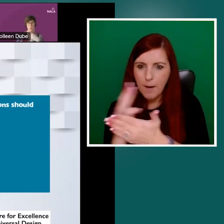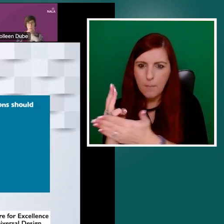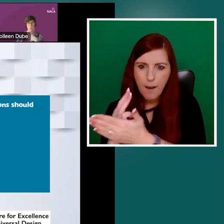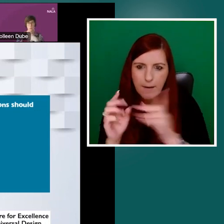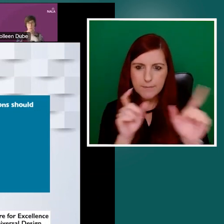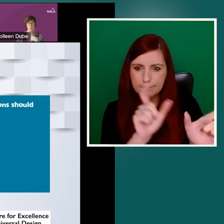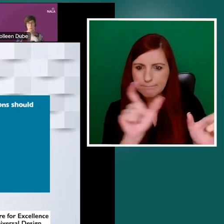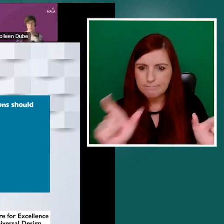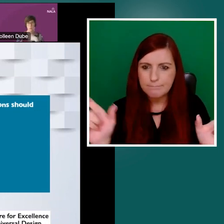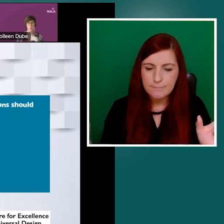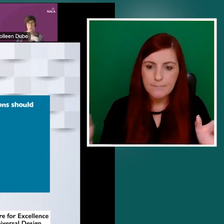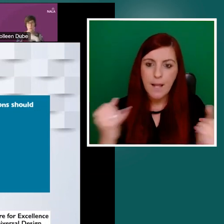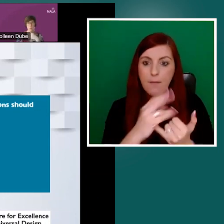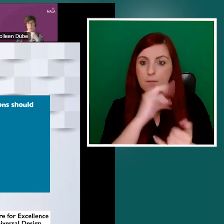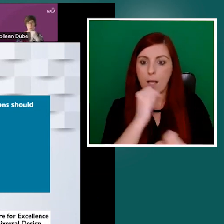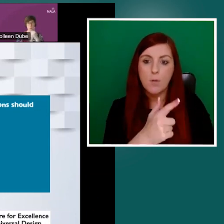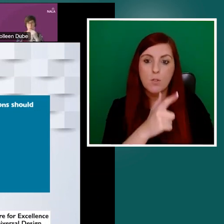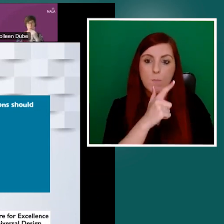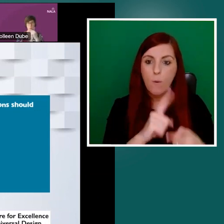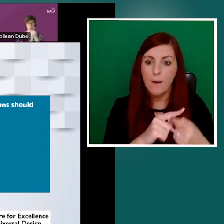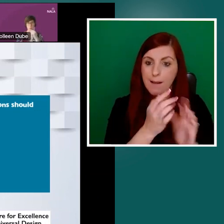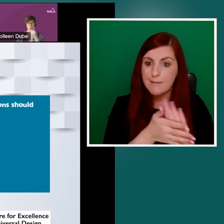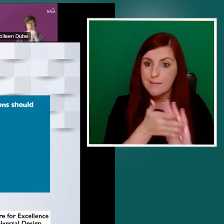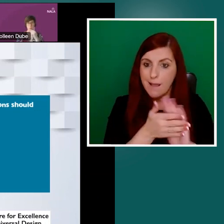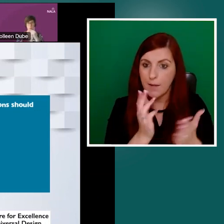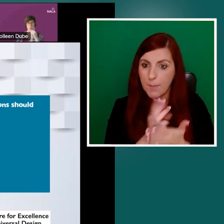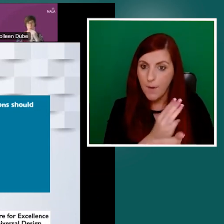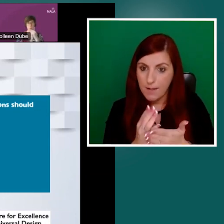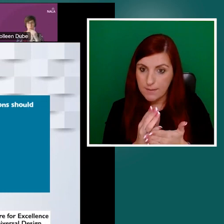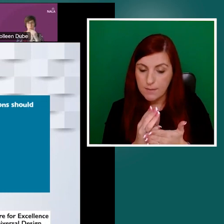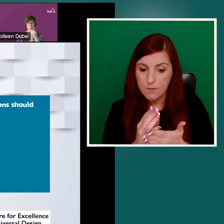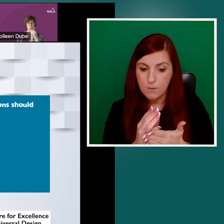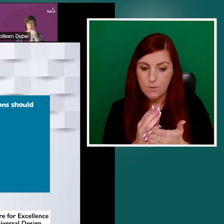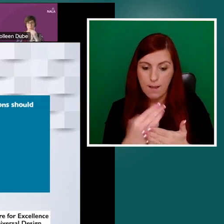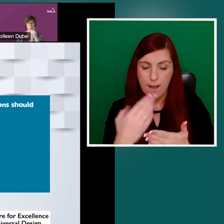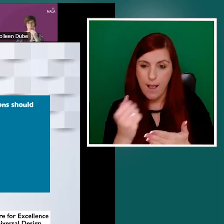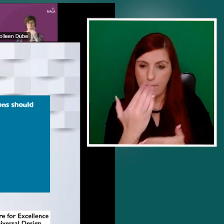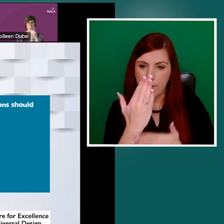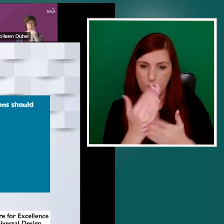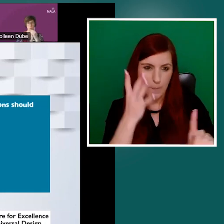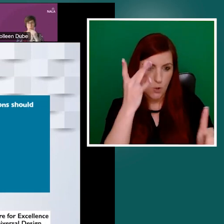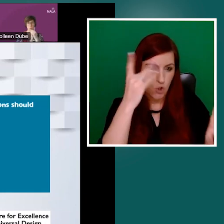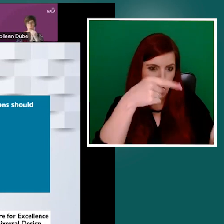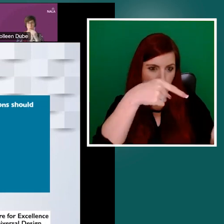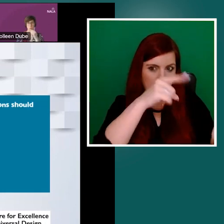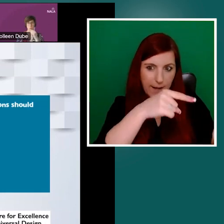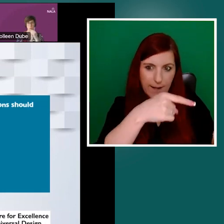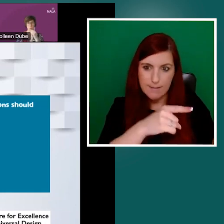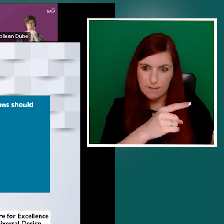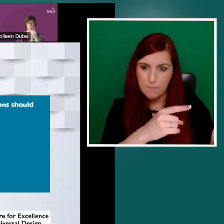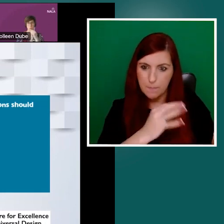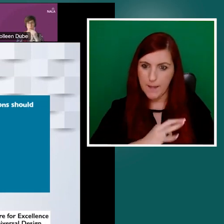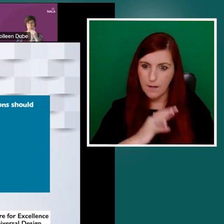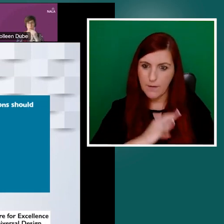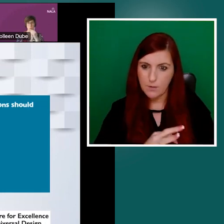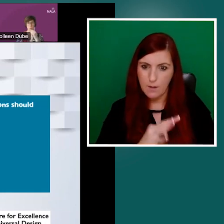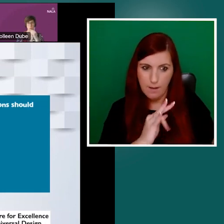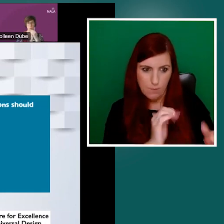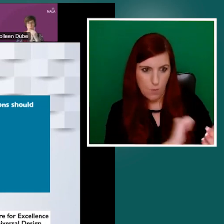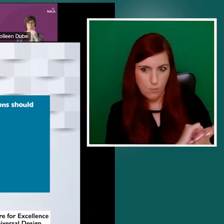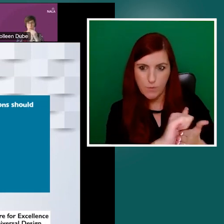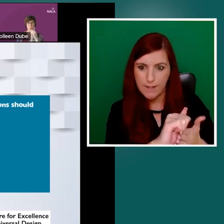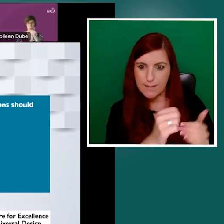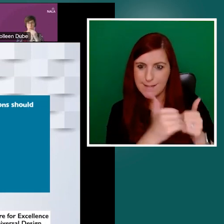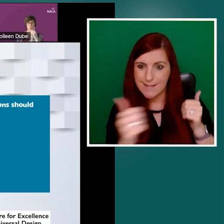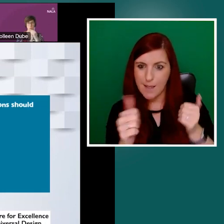some checklists that would be very helpful to be printed out as a separate single page, to be posted next to maybe a reception